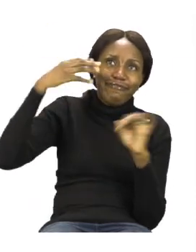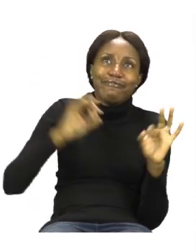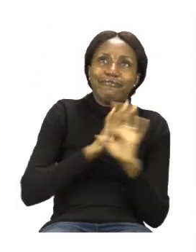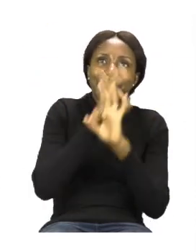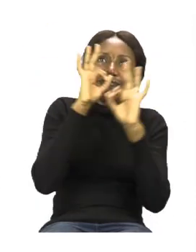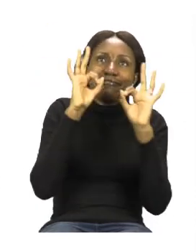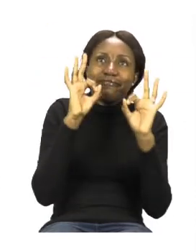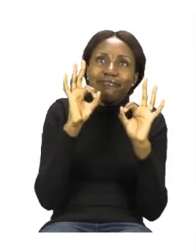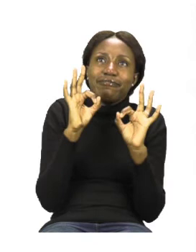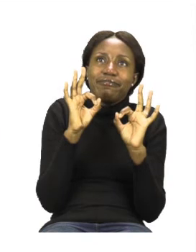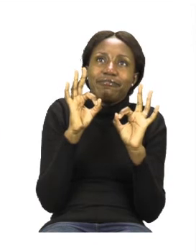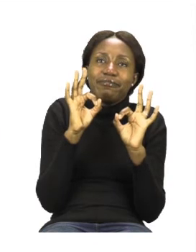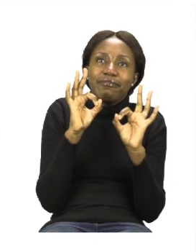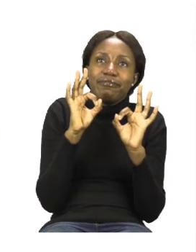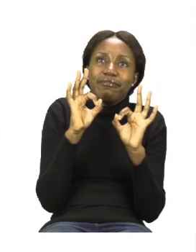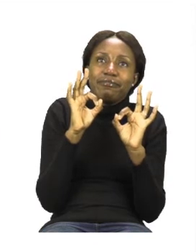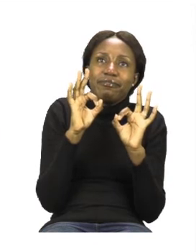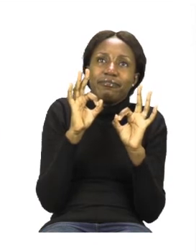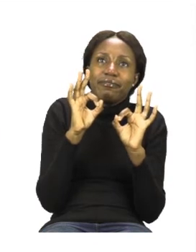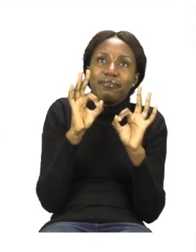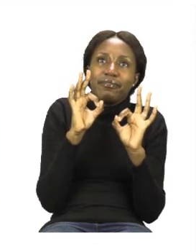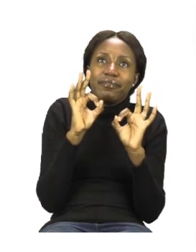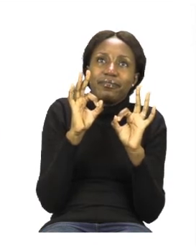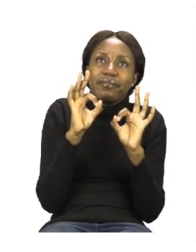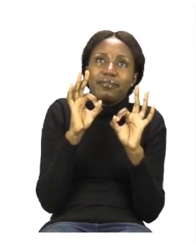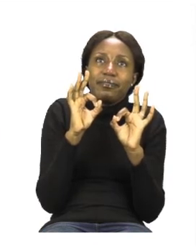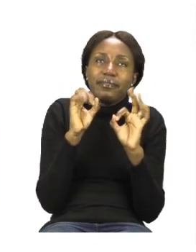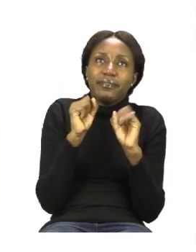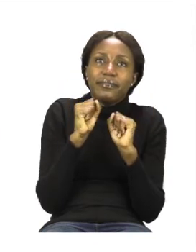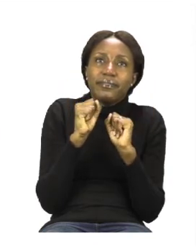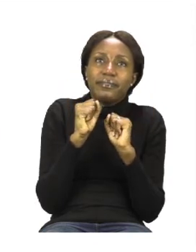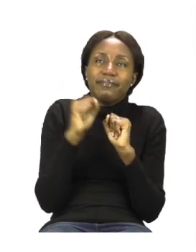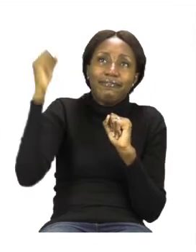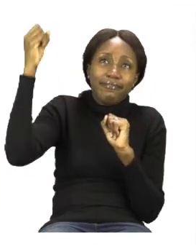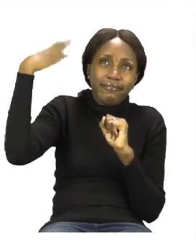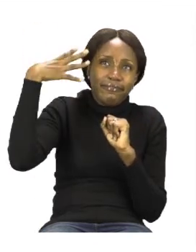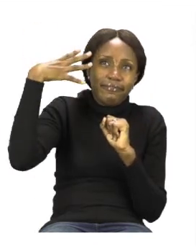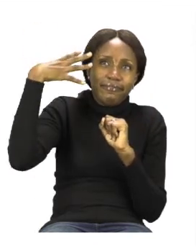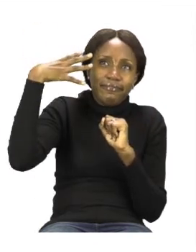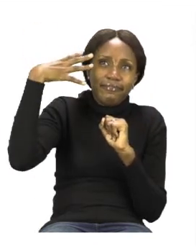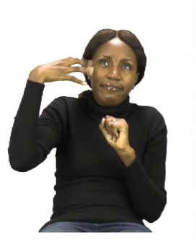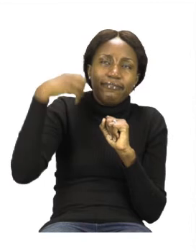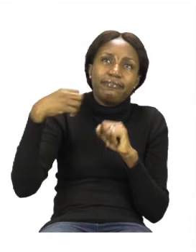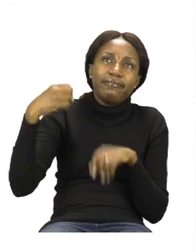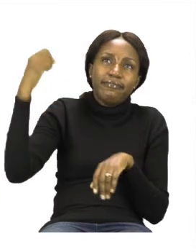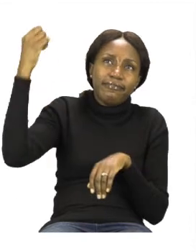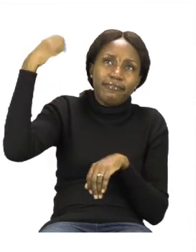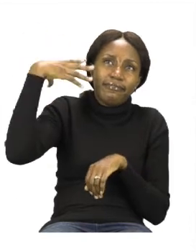We're going to start by saying the word slowly. Sun. Sun.